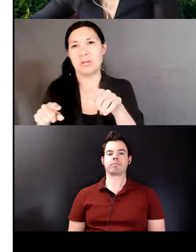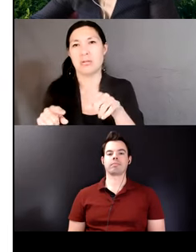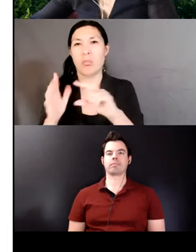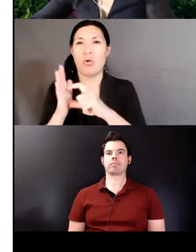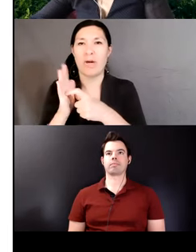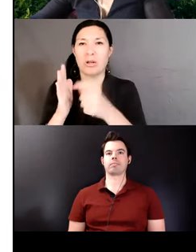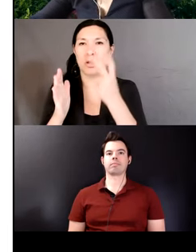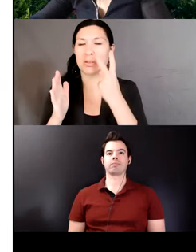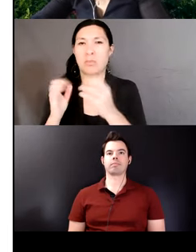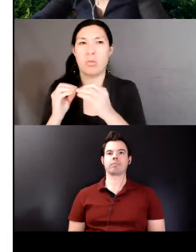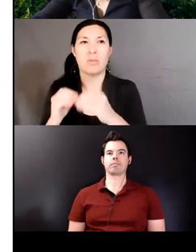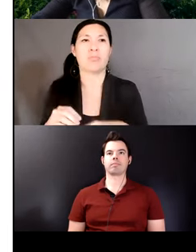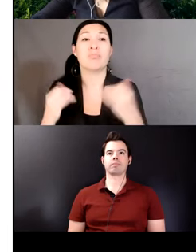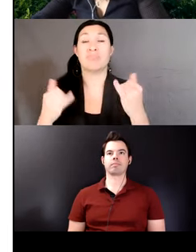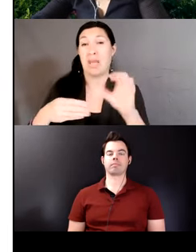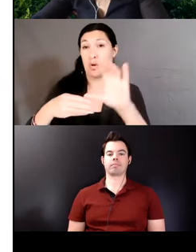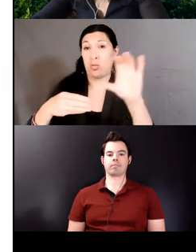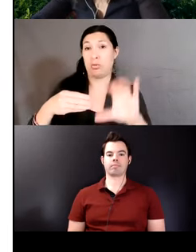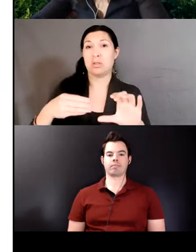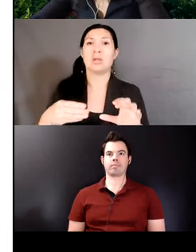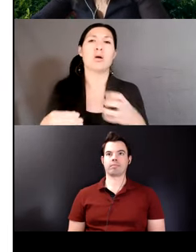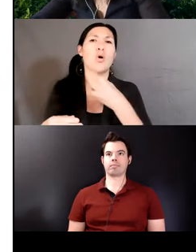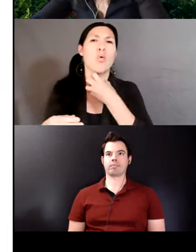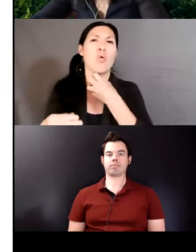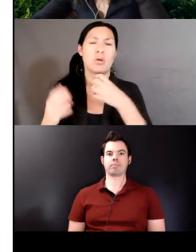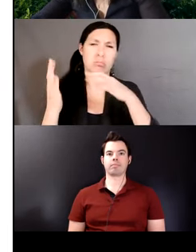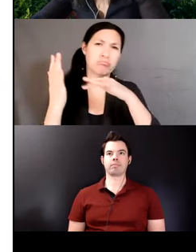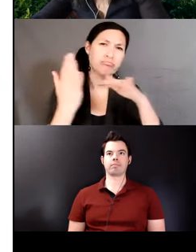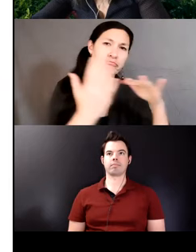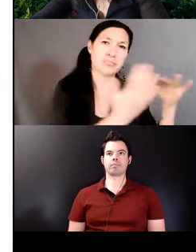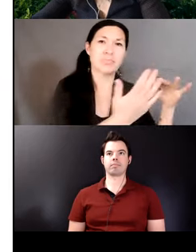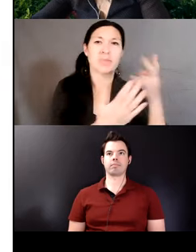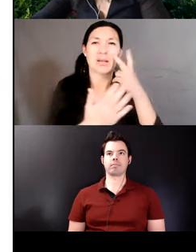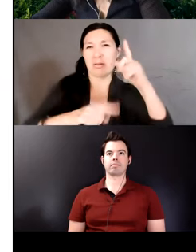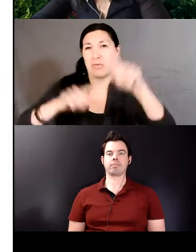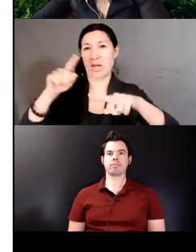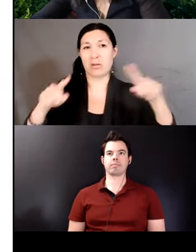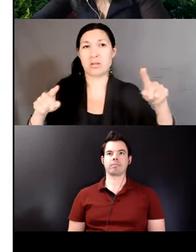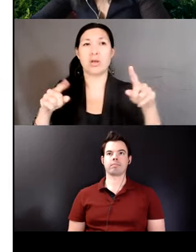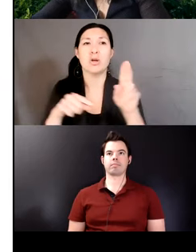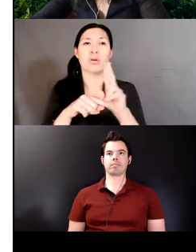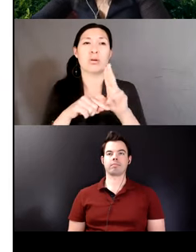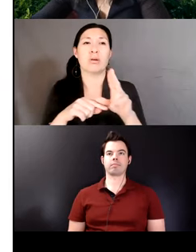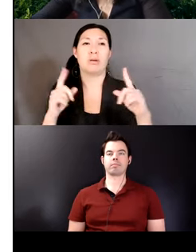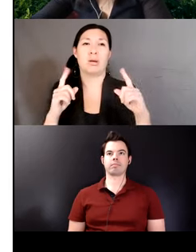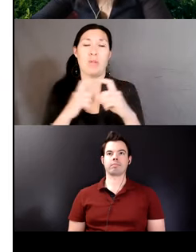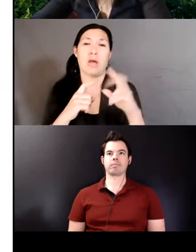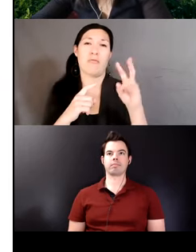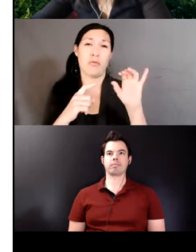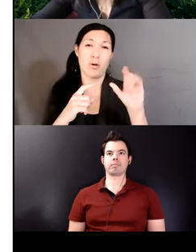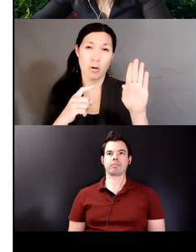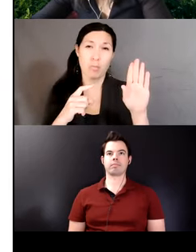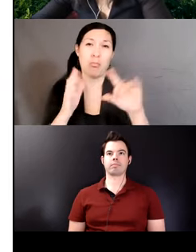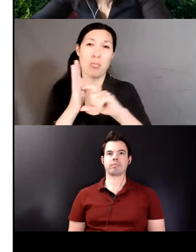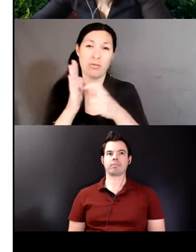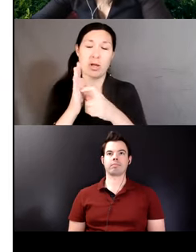the CARPUS study revealed variation in the use of complex verb morphology between monolinguals